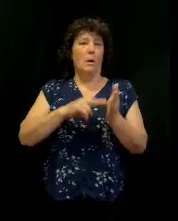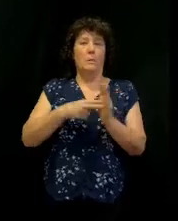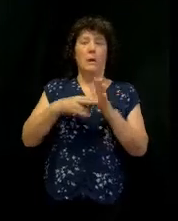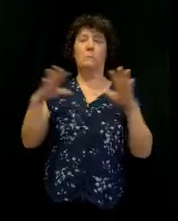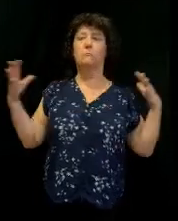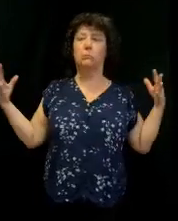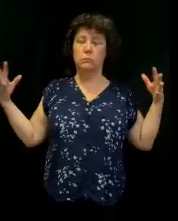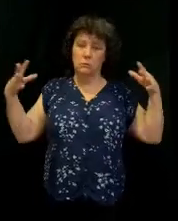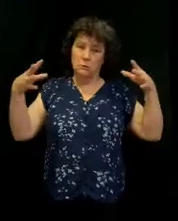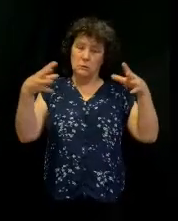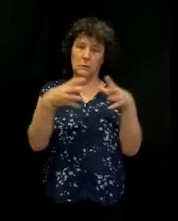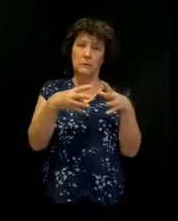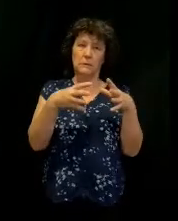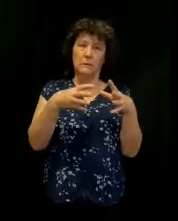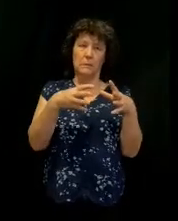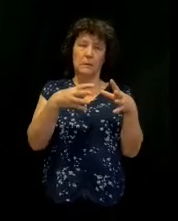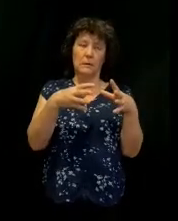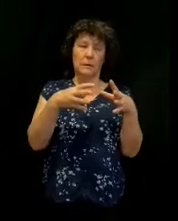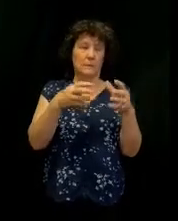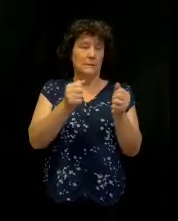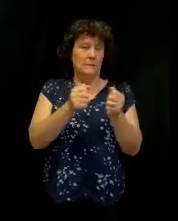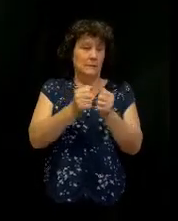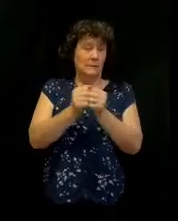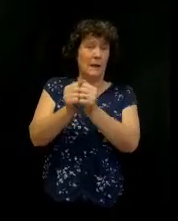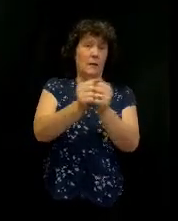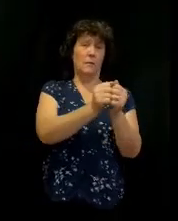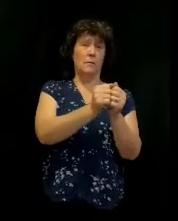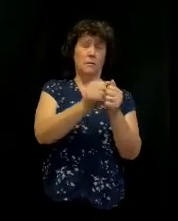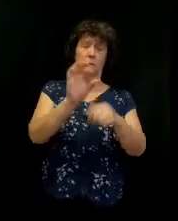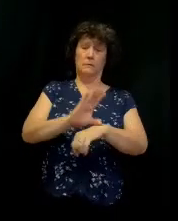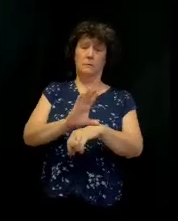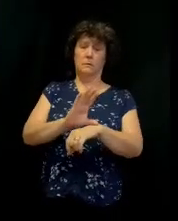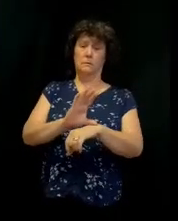have when we come in here together as a church.